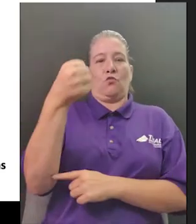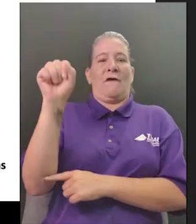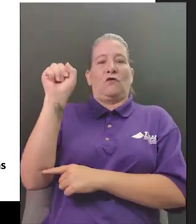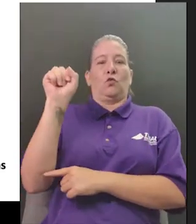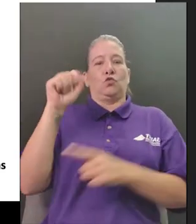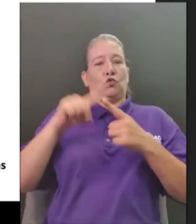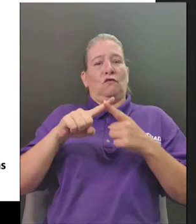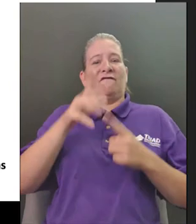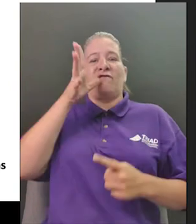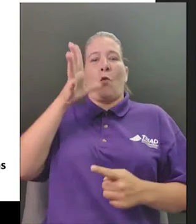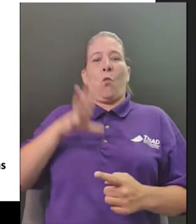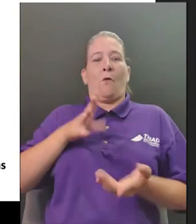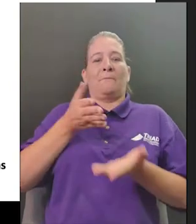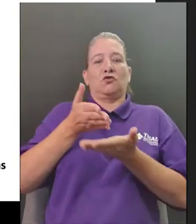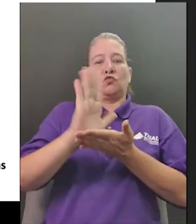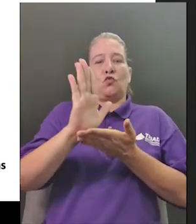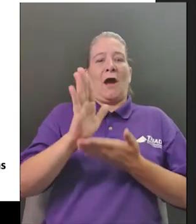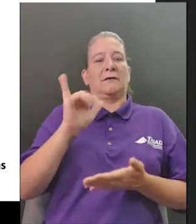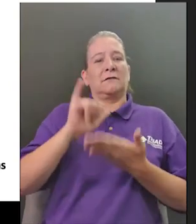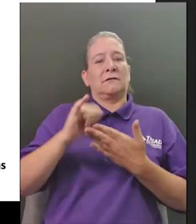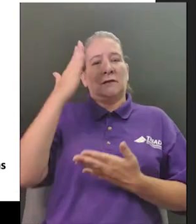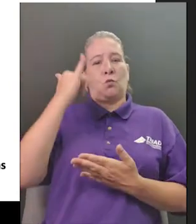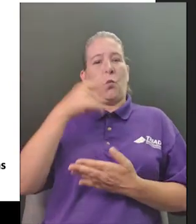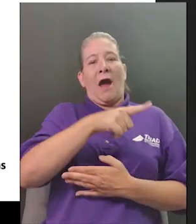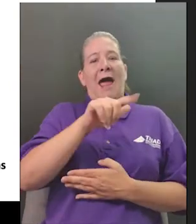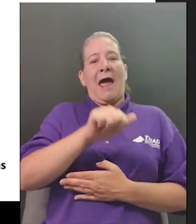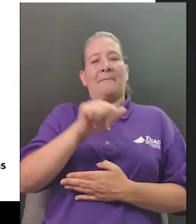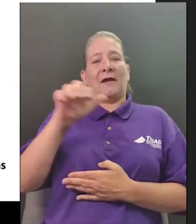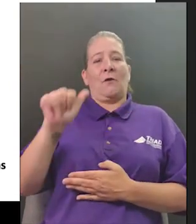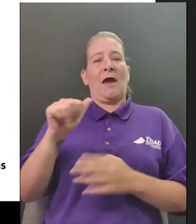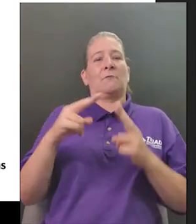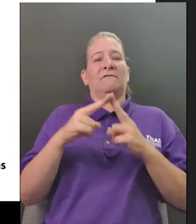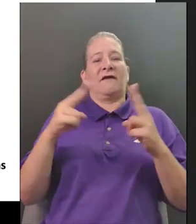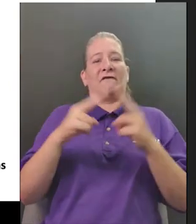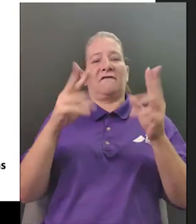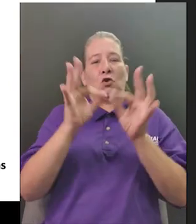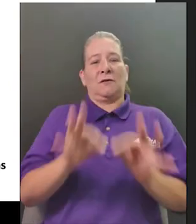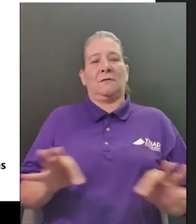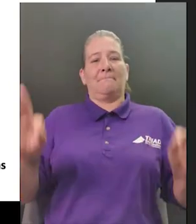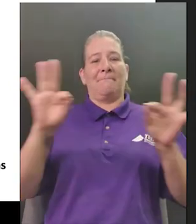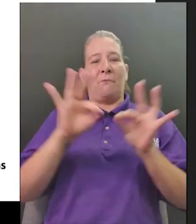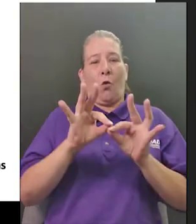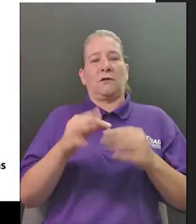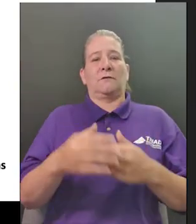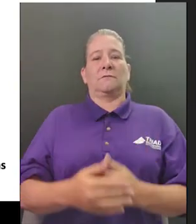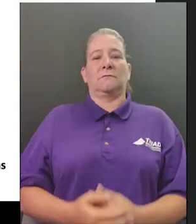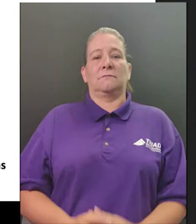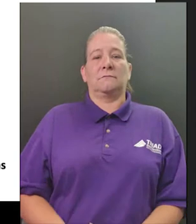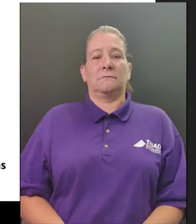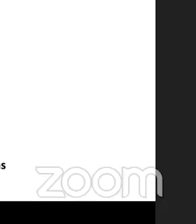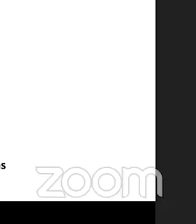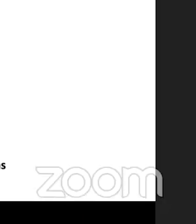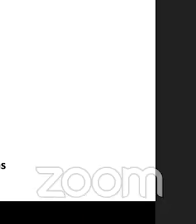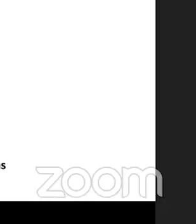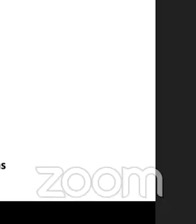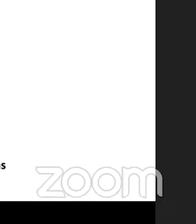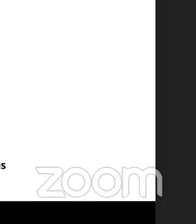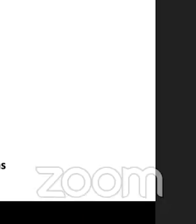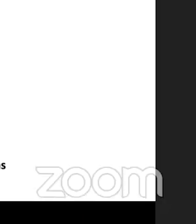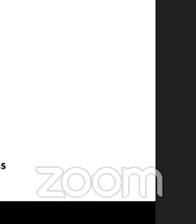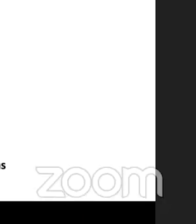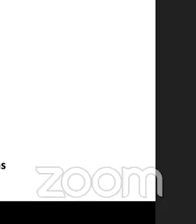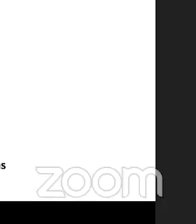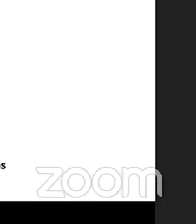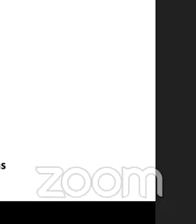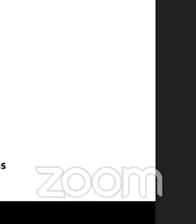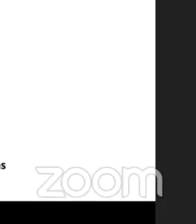it's something that he didn't do but abigail is really well known for being a